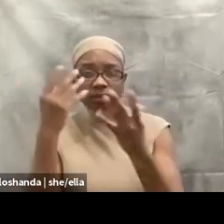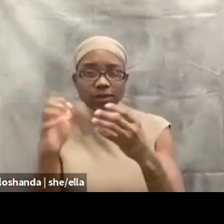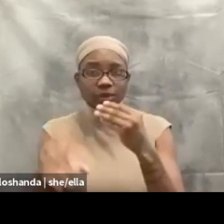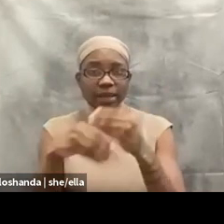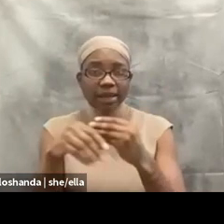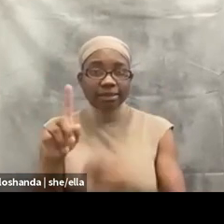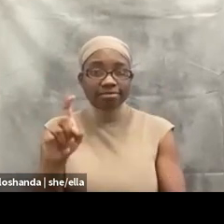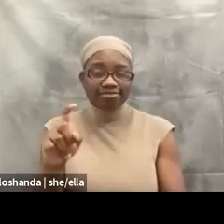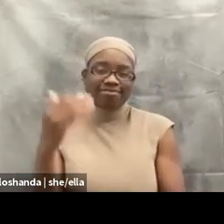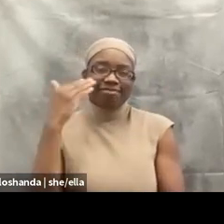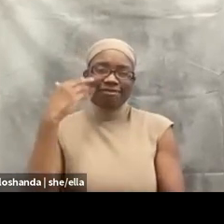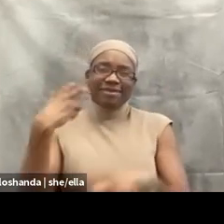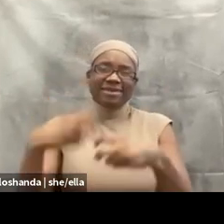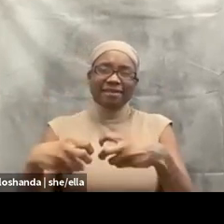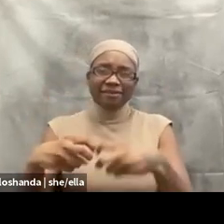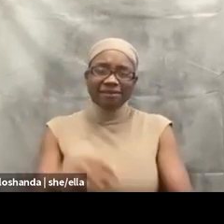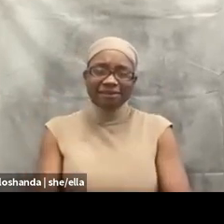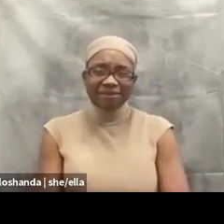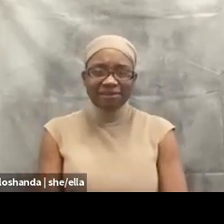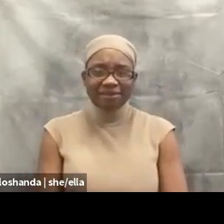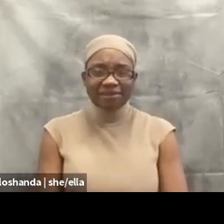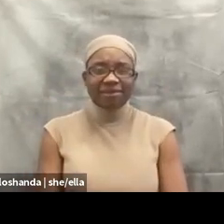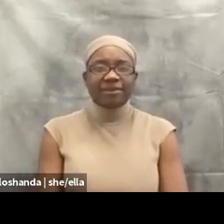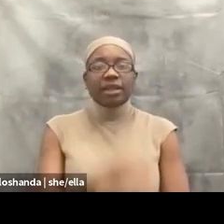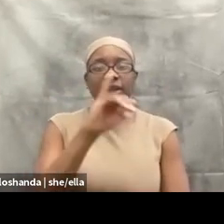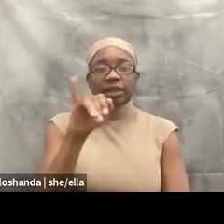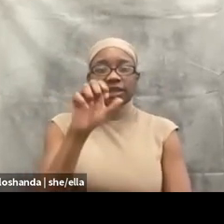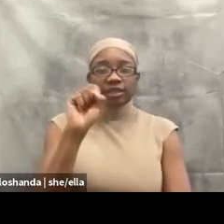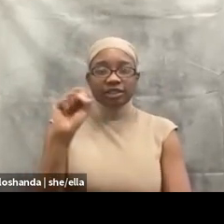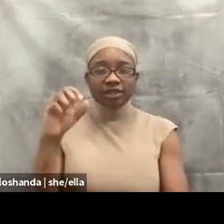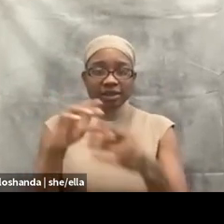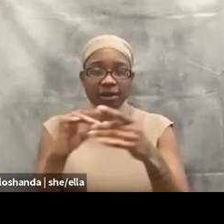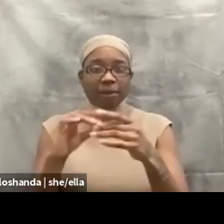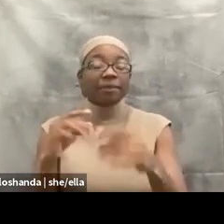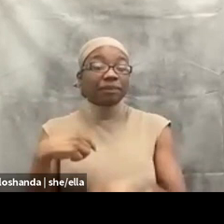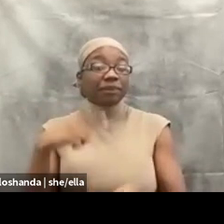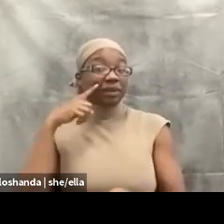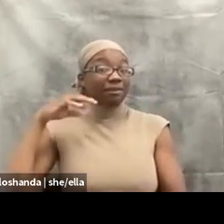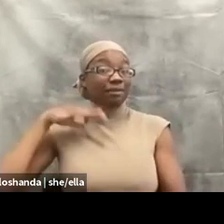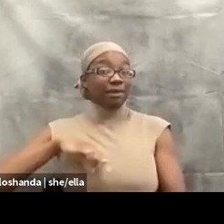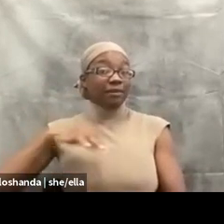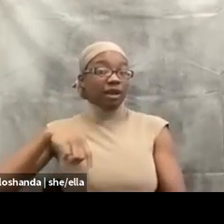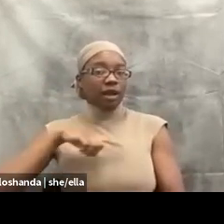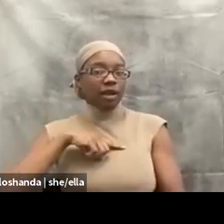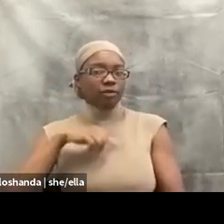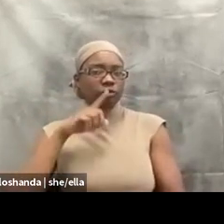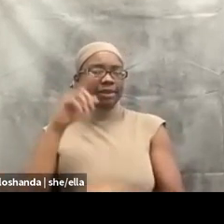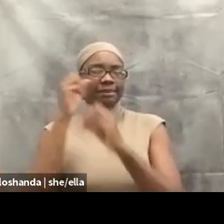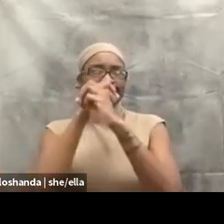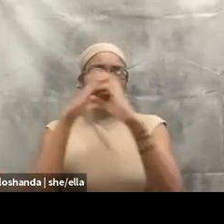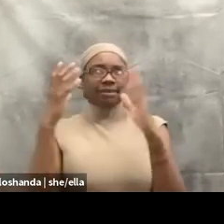It's a tough one. I think that it's really useful for us to sort of think about any steps,